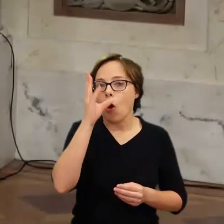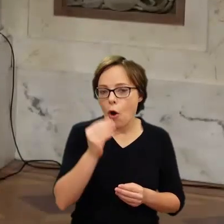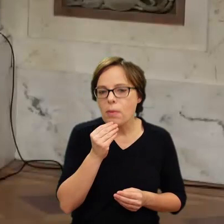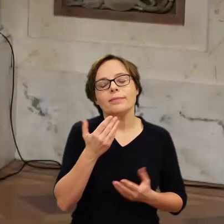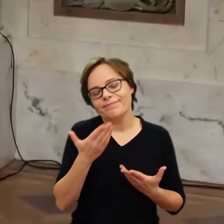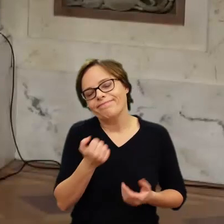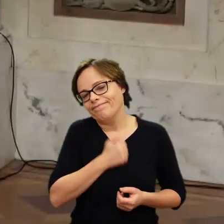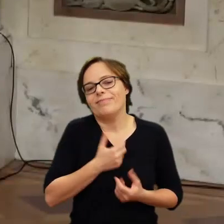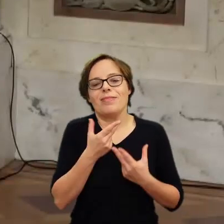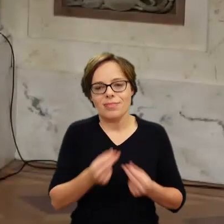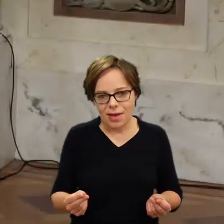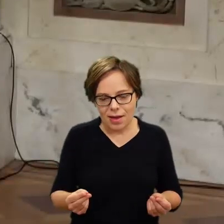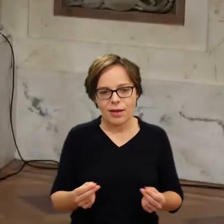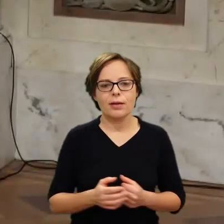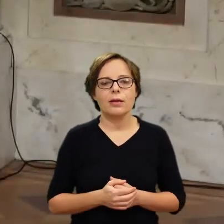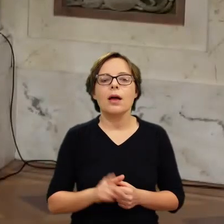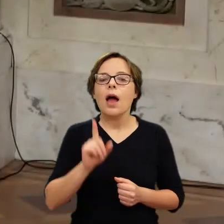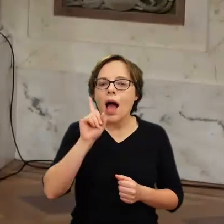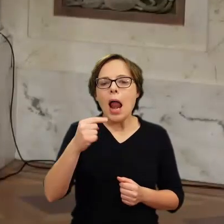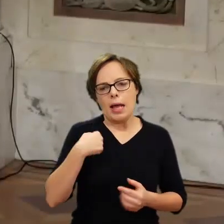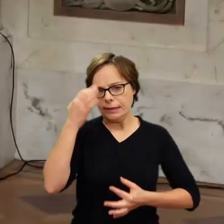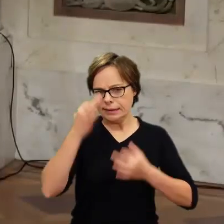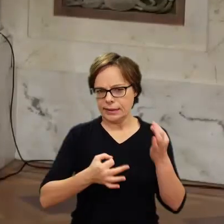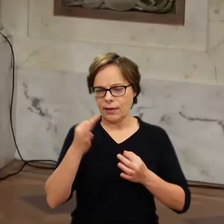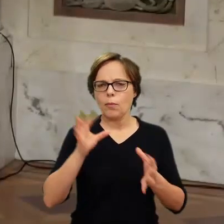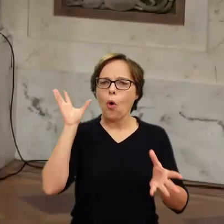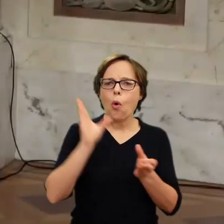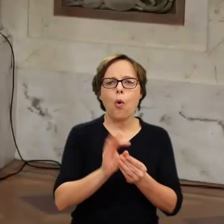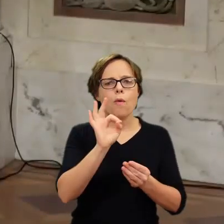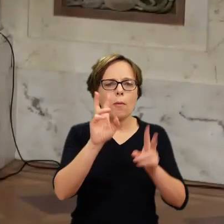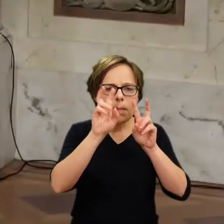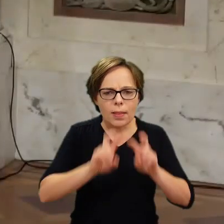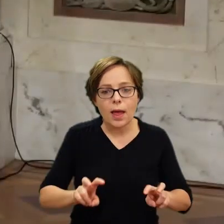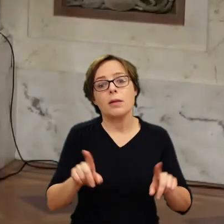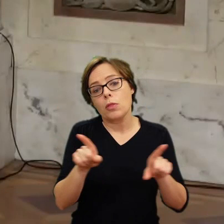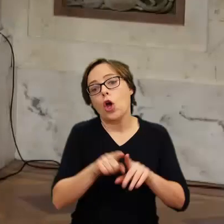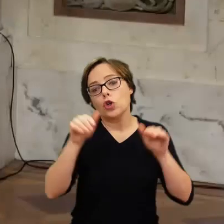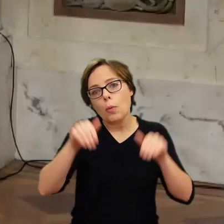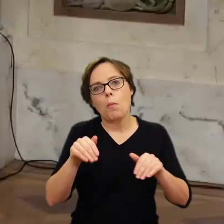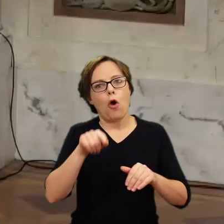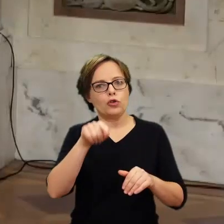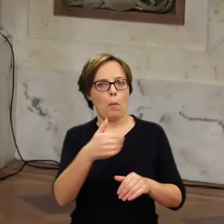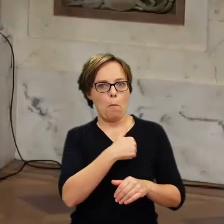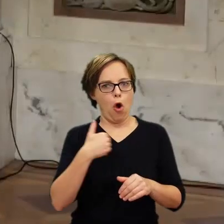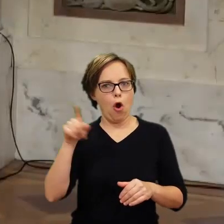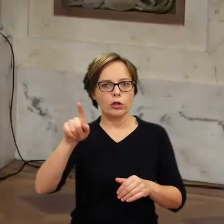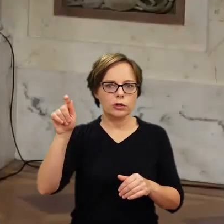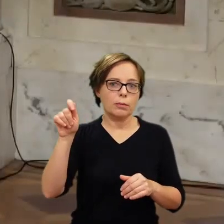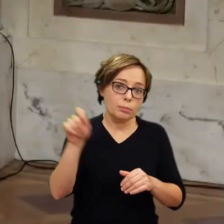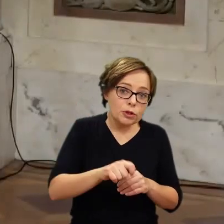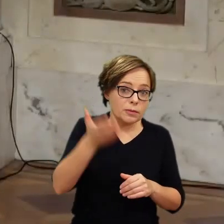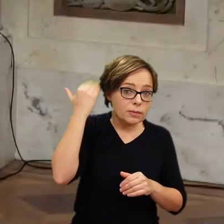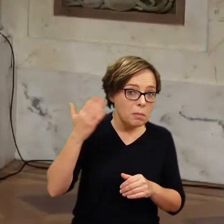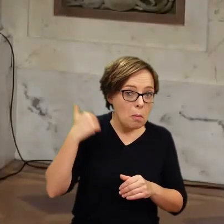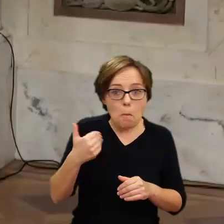painting at all, but I was wondering through your research and perhaps through your travel to Poland before, I